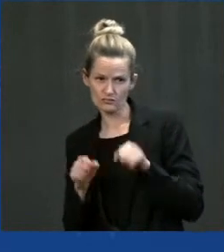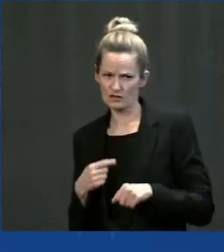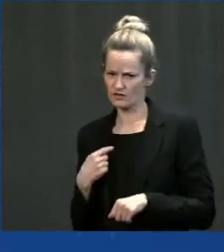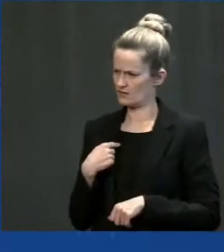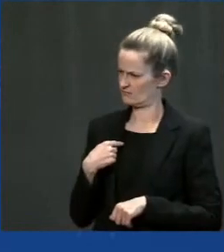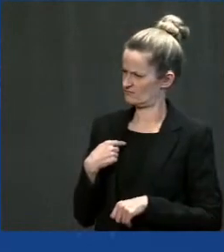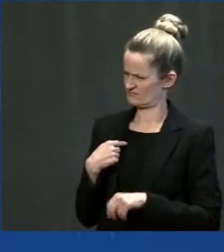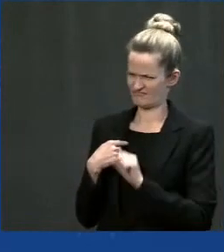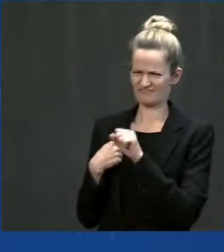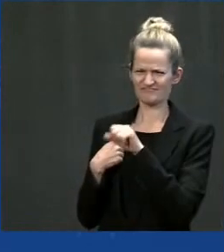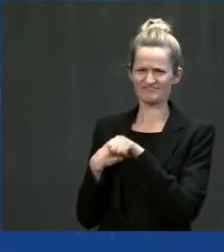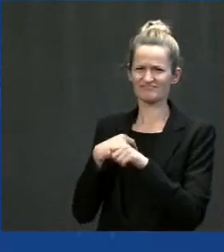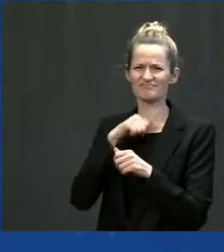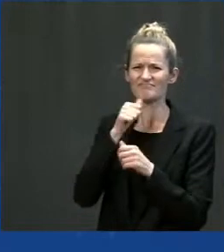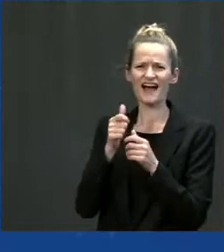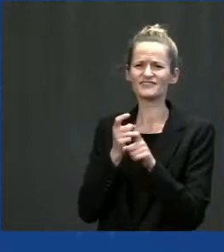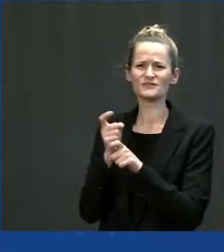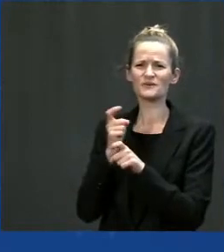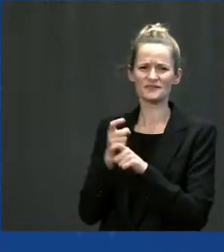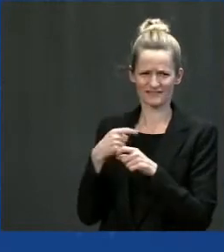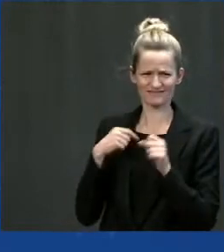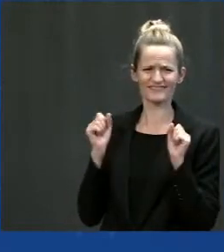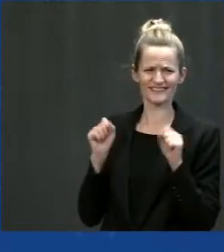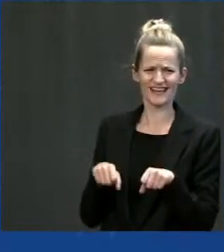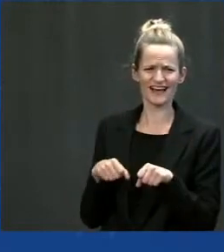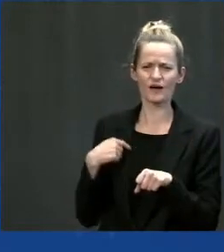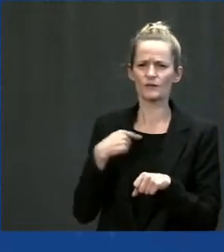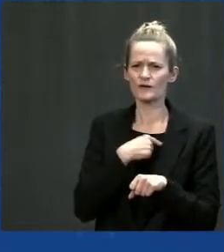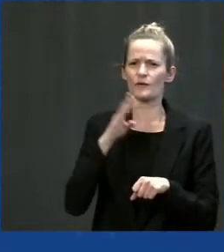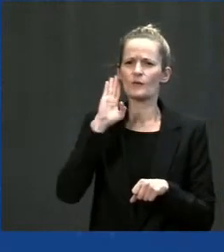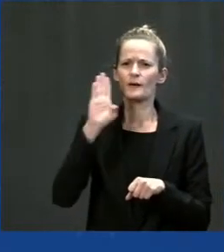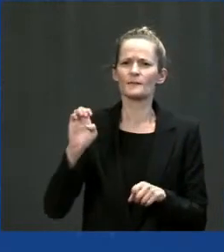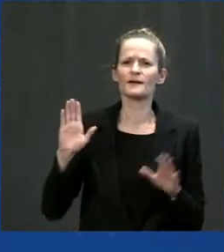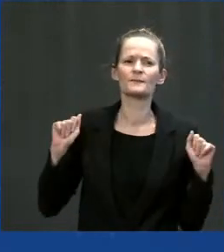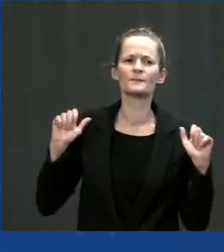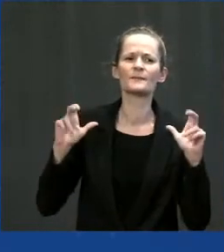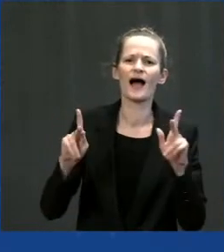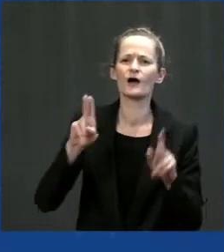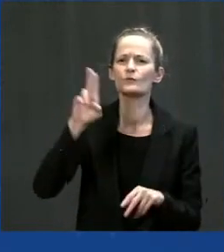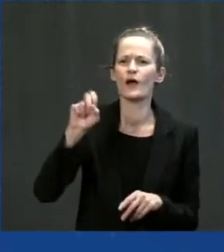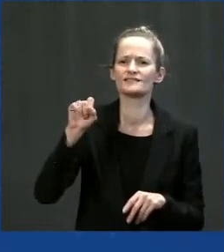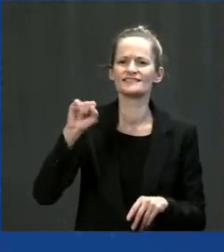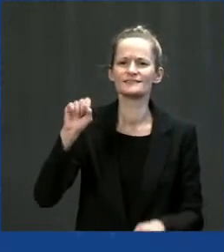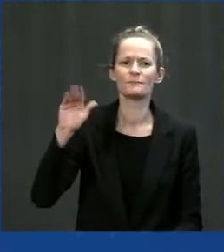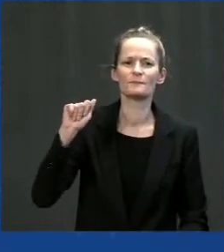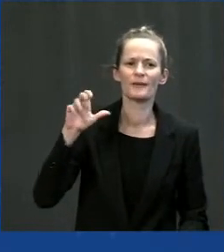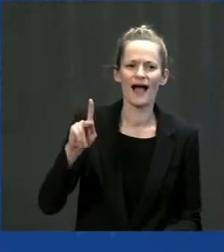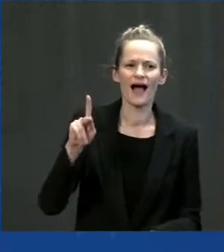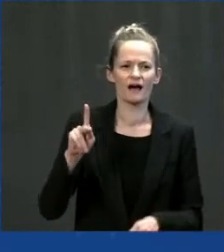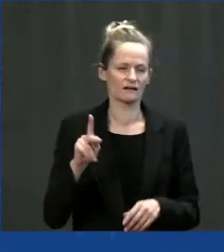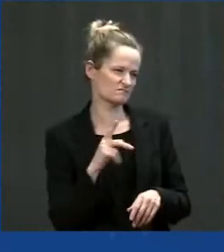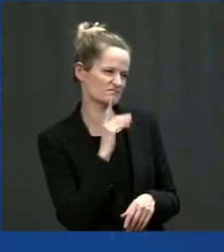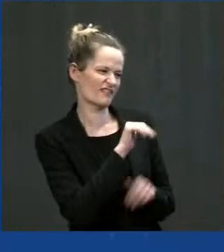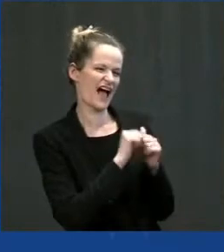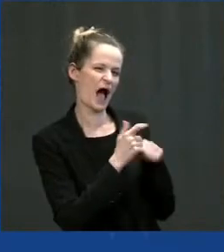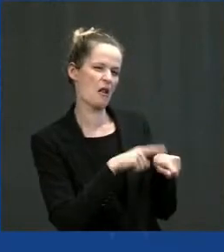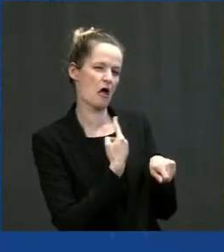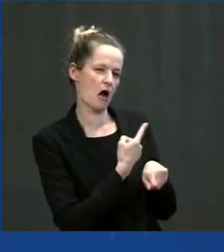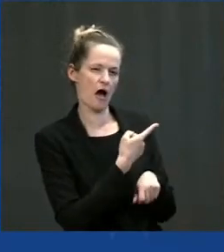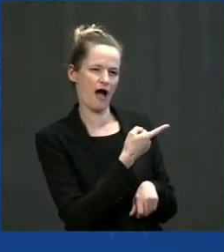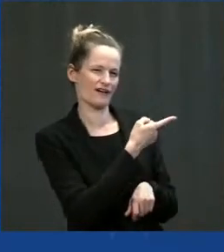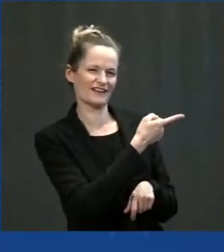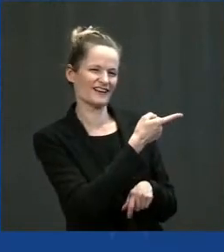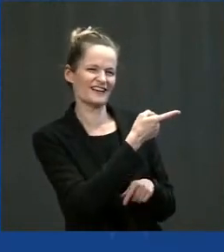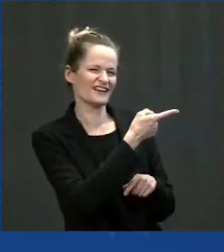leaders, I said, we're back. And the response was, for how long? For how long? You guys can't get anything done.